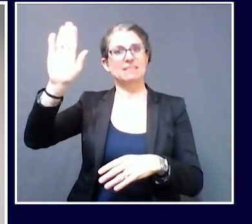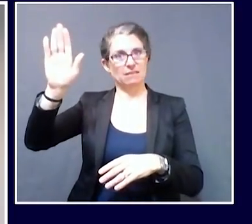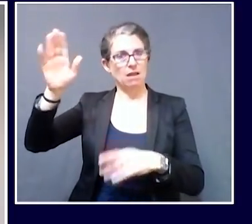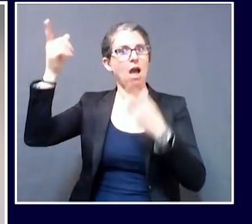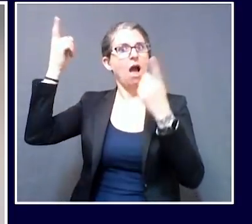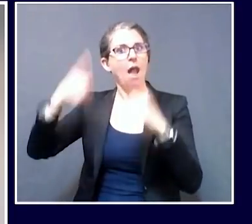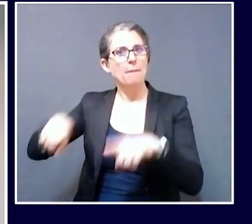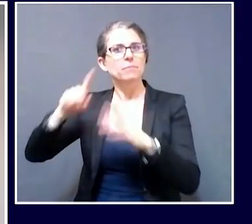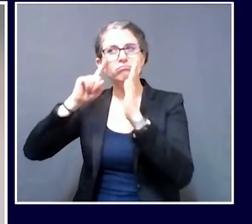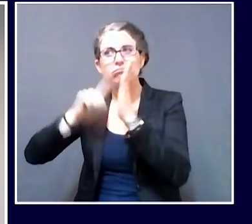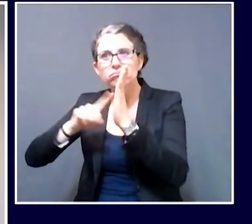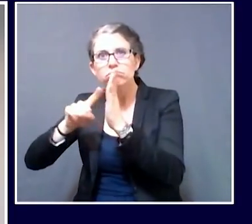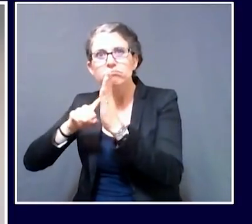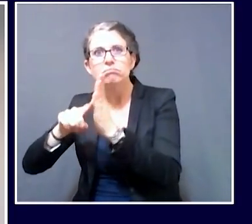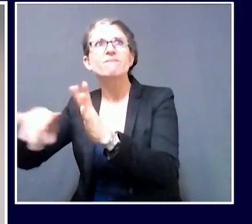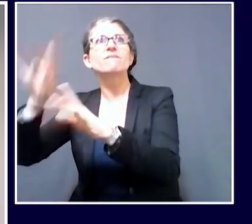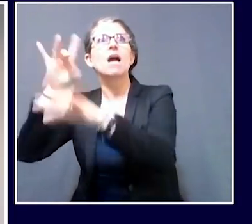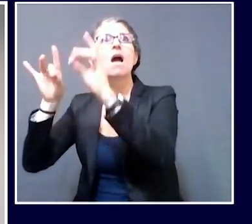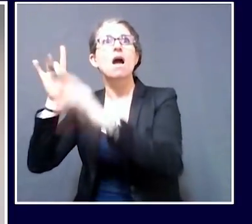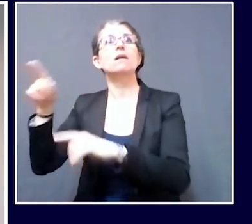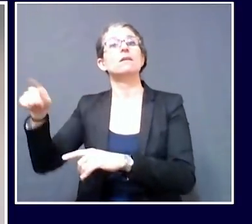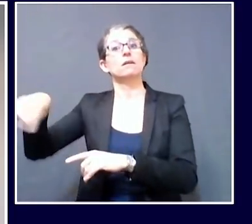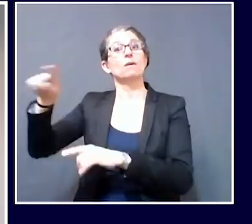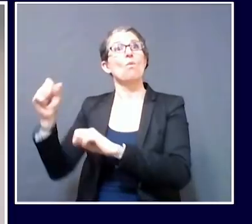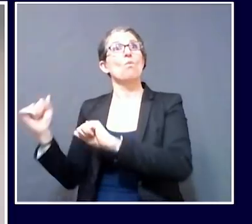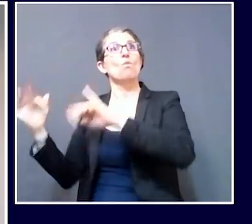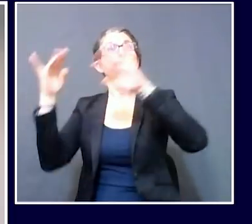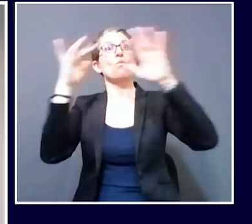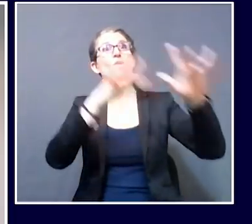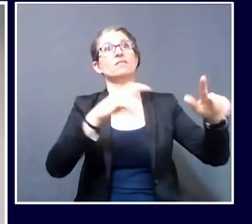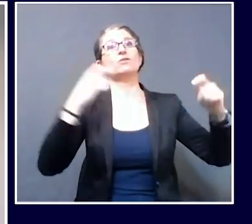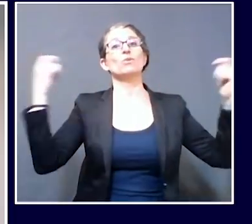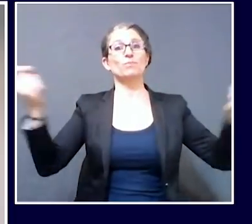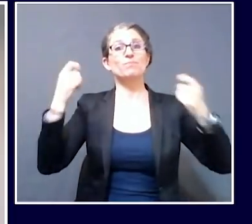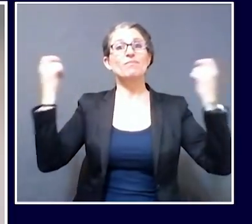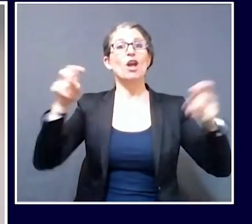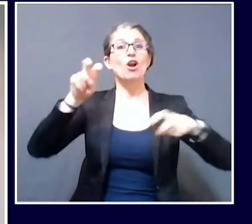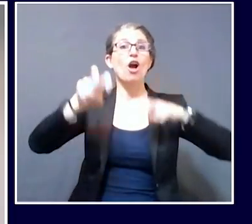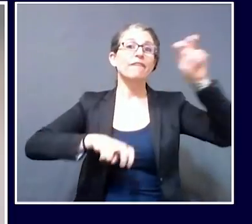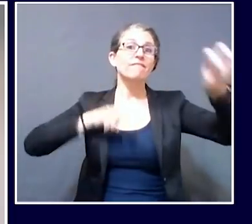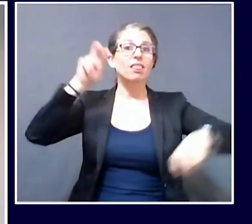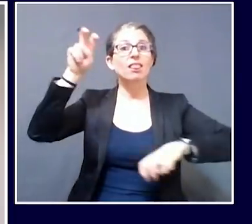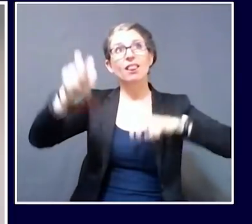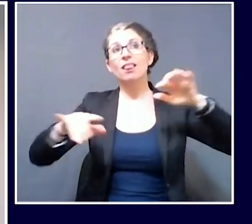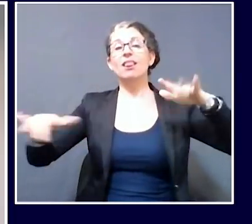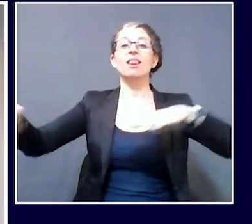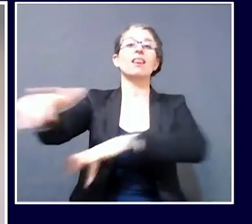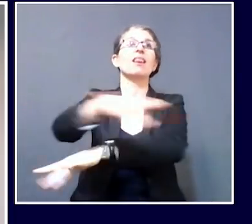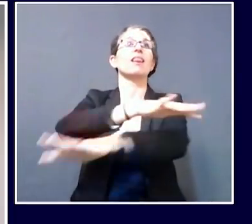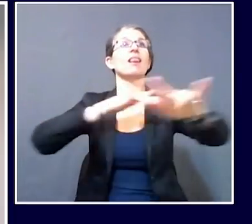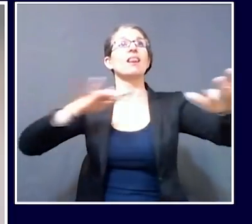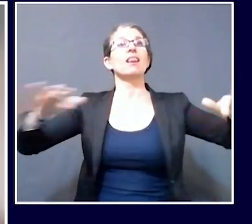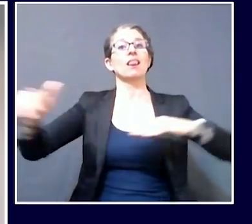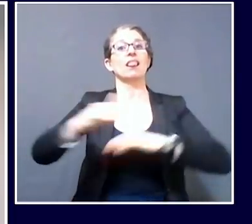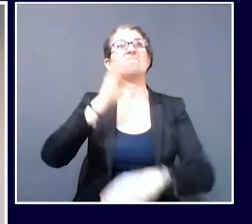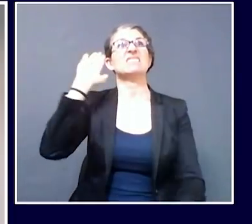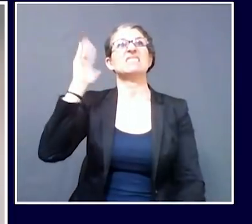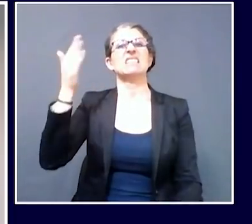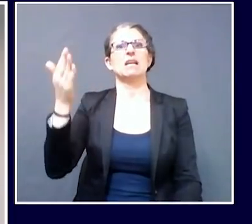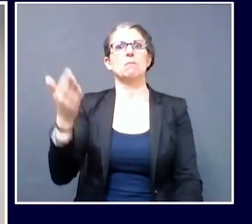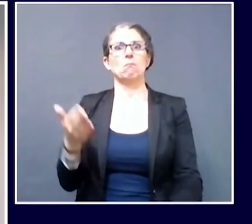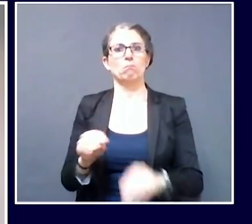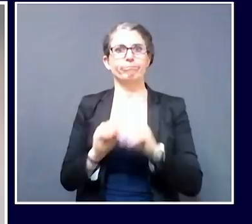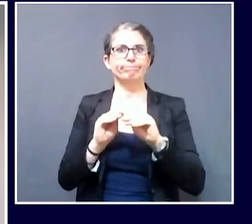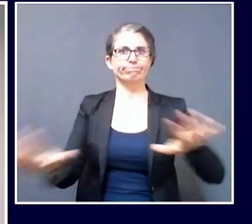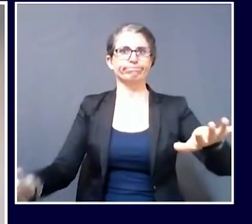So we really do need to wait until all the data are in and not make decisions based on small data sets. We're always